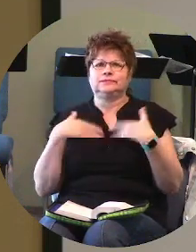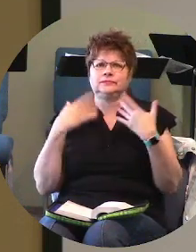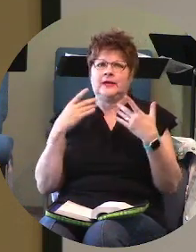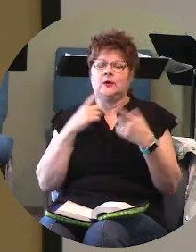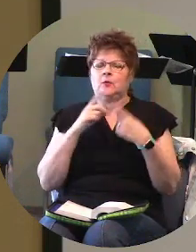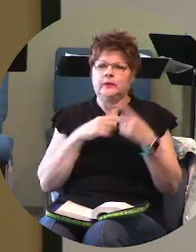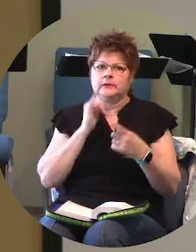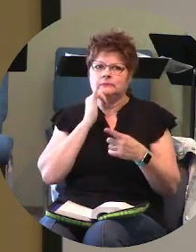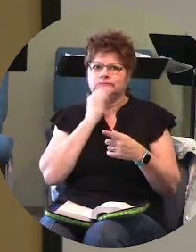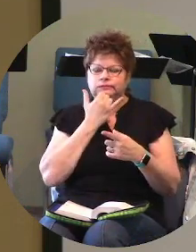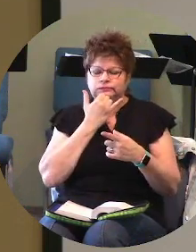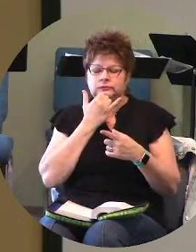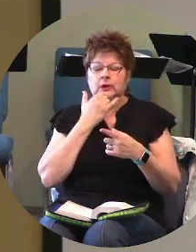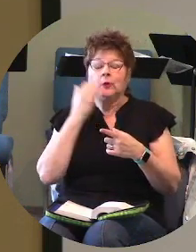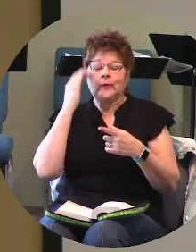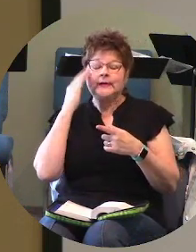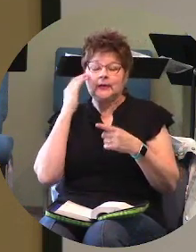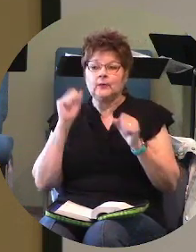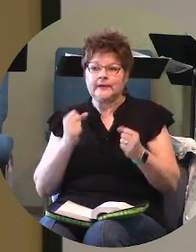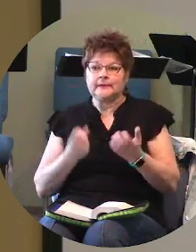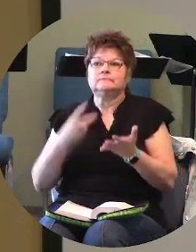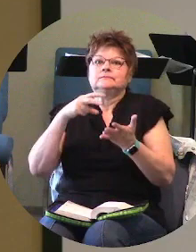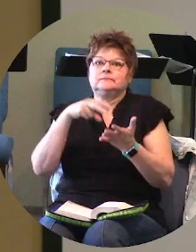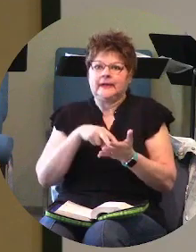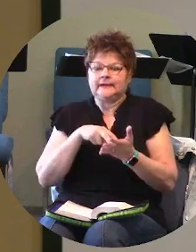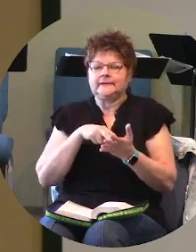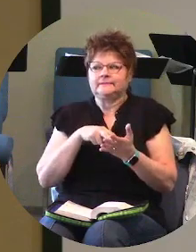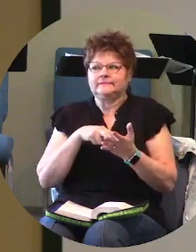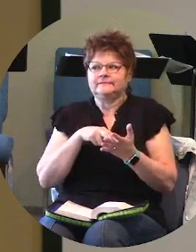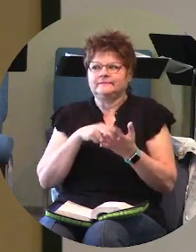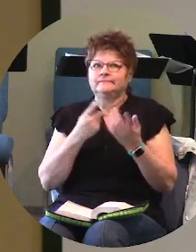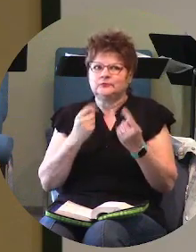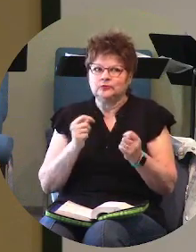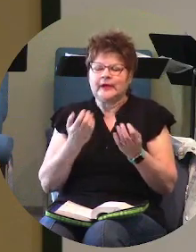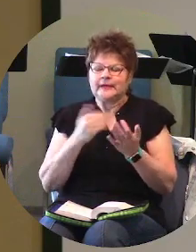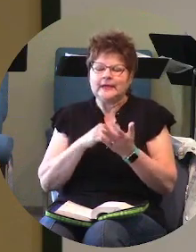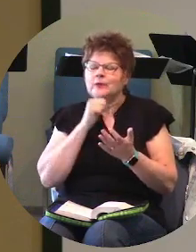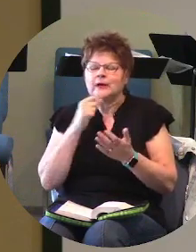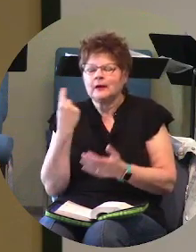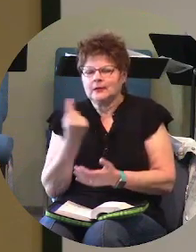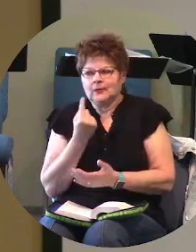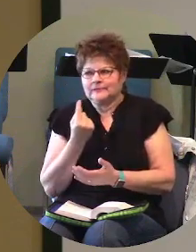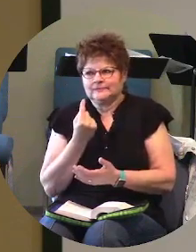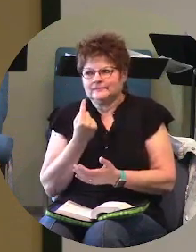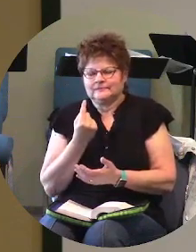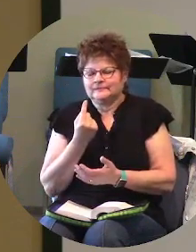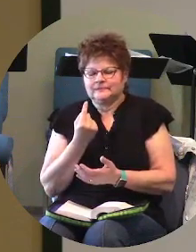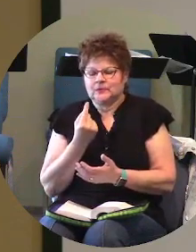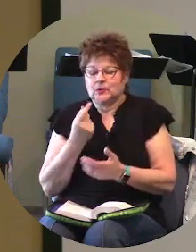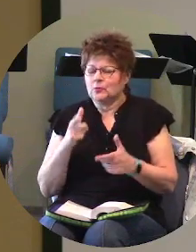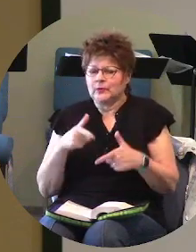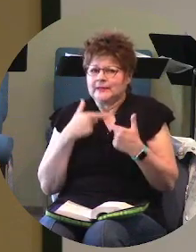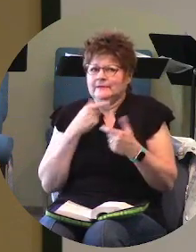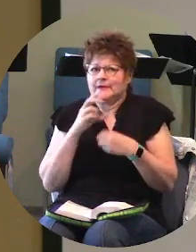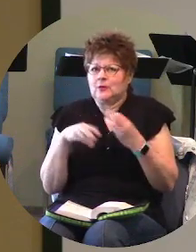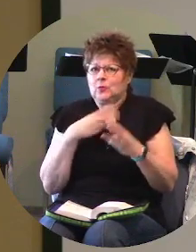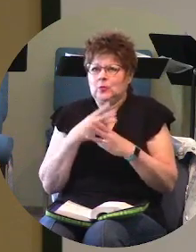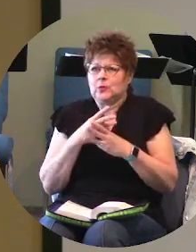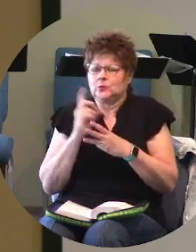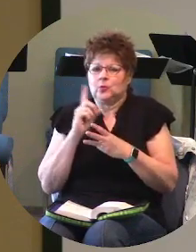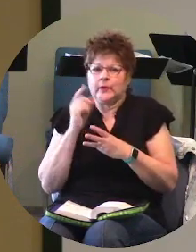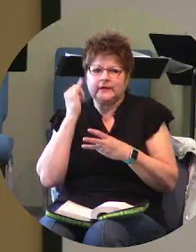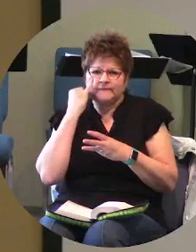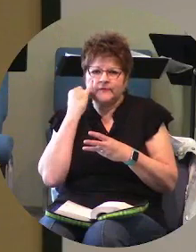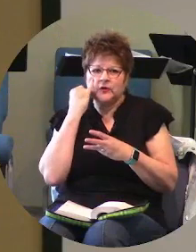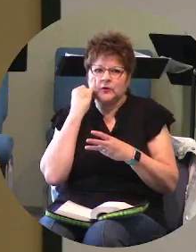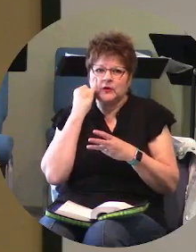that we know that that we can actually get back up and that we're not alone we live in a world where where if you're